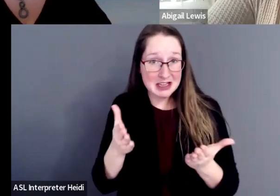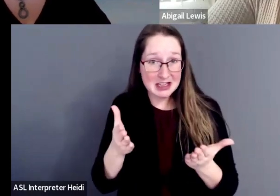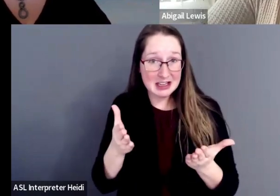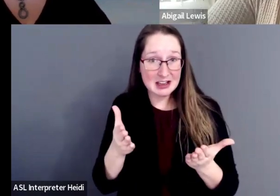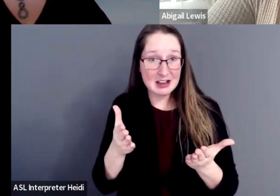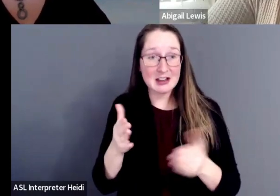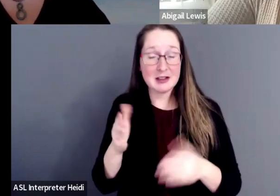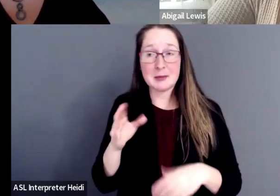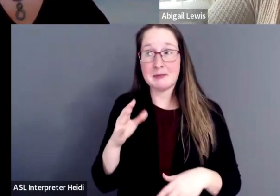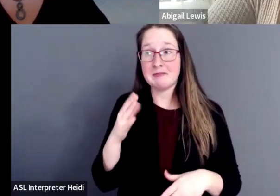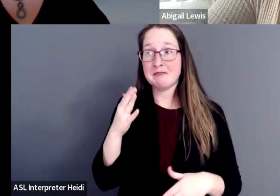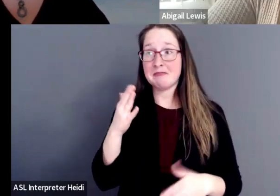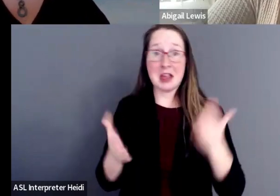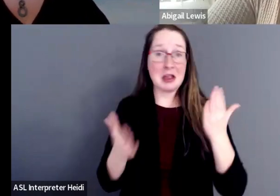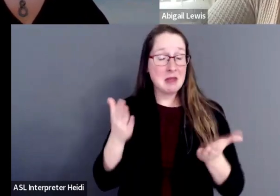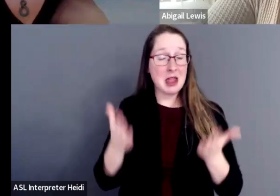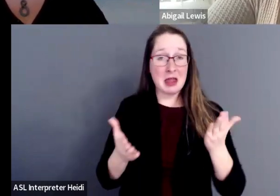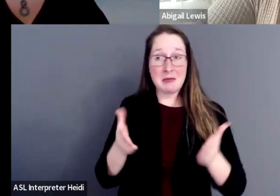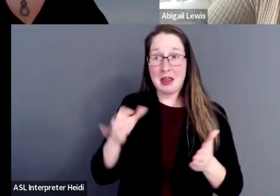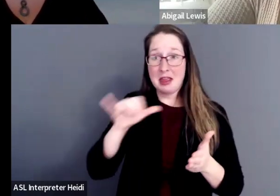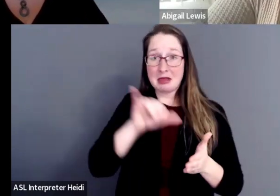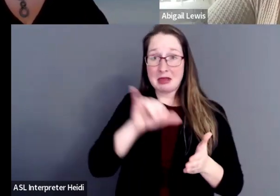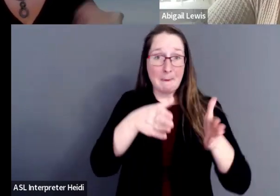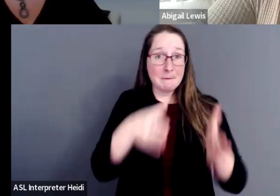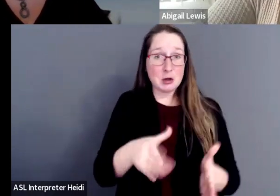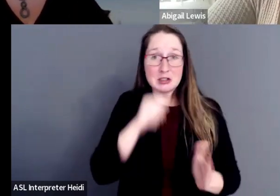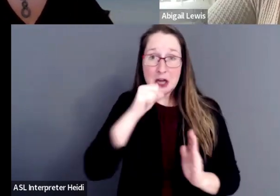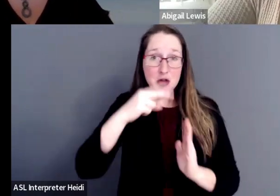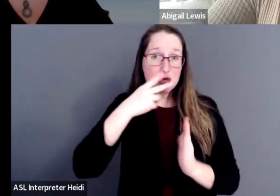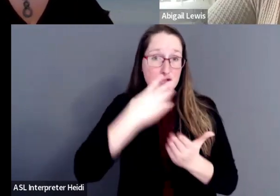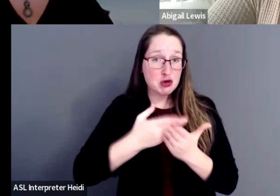You may not have somebody who is a good reader,